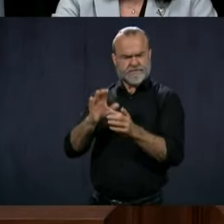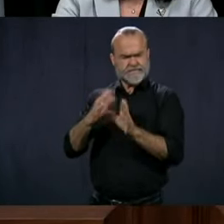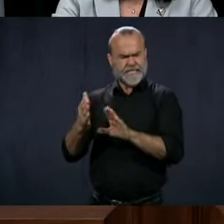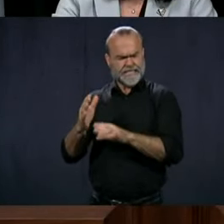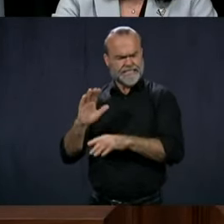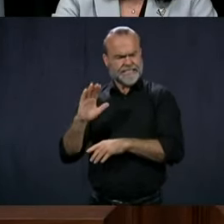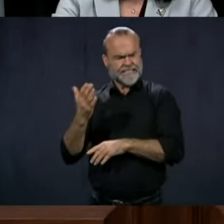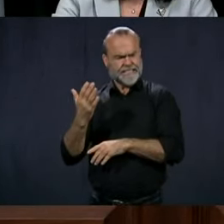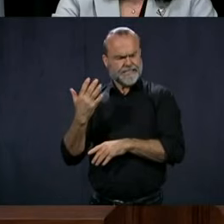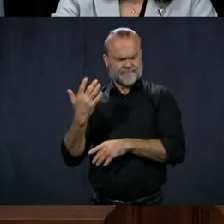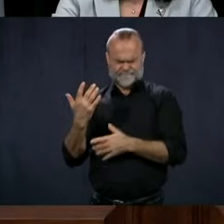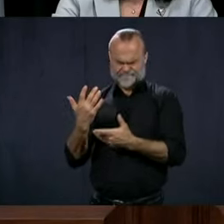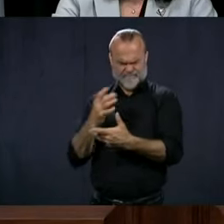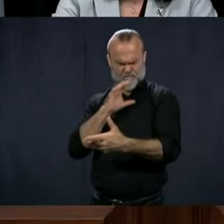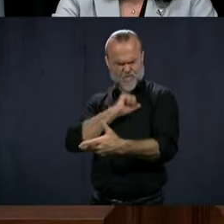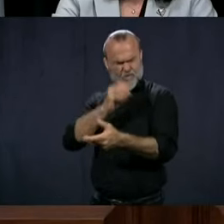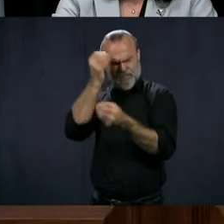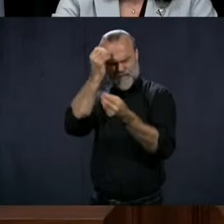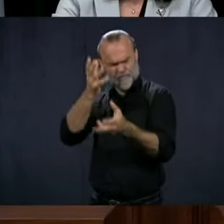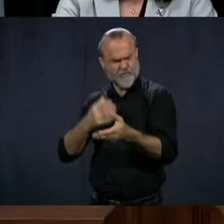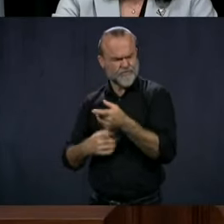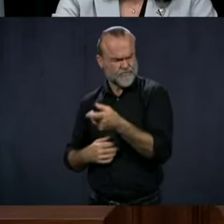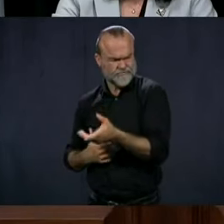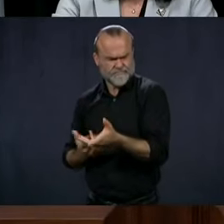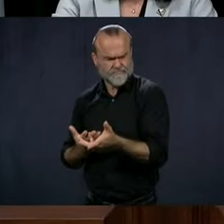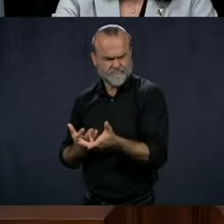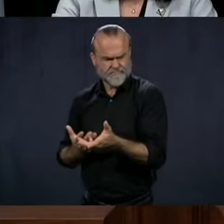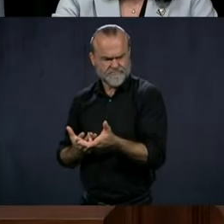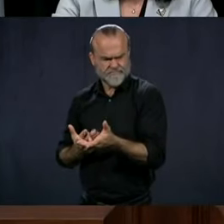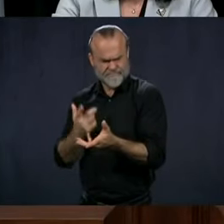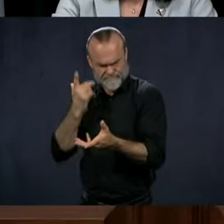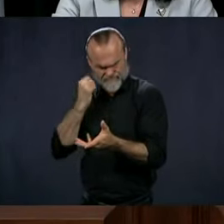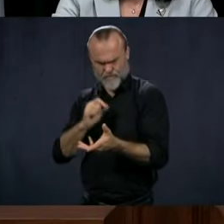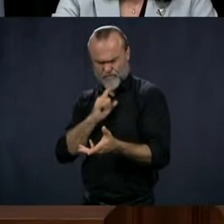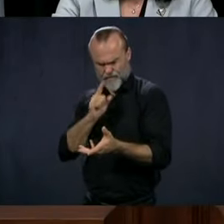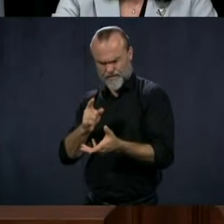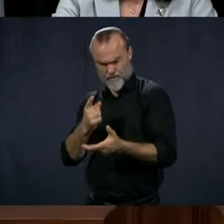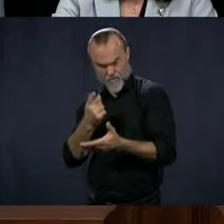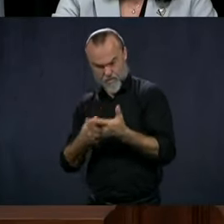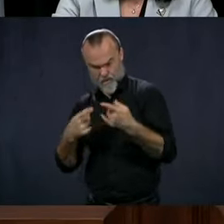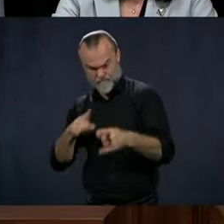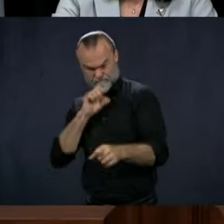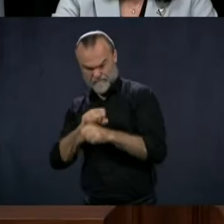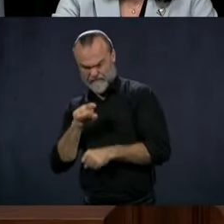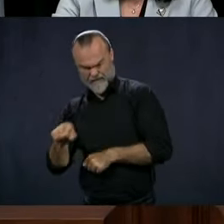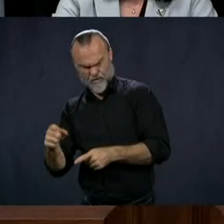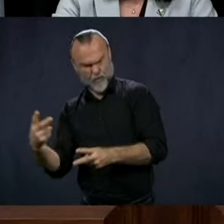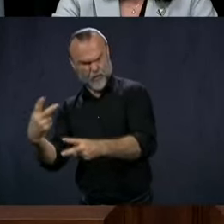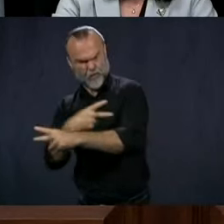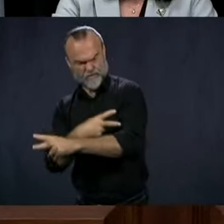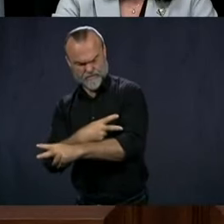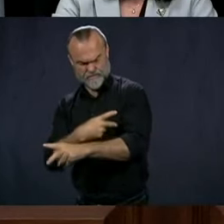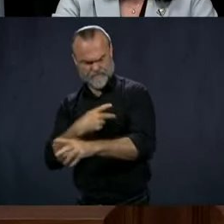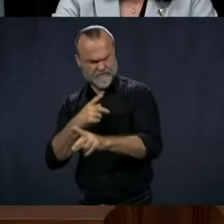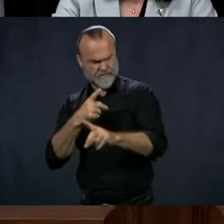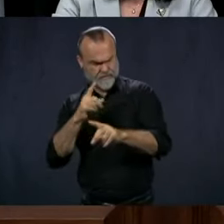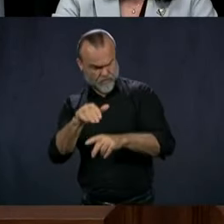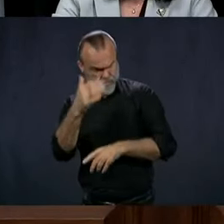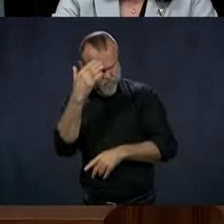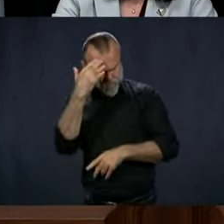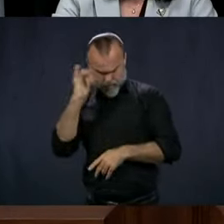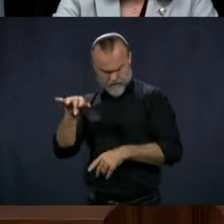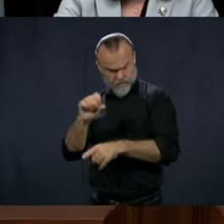little bit out of date because the situation seems worse on the ground. What do you know about this case